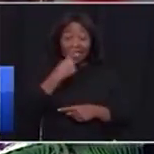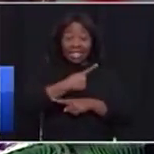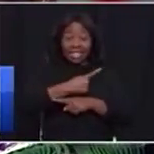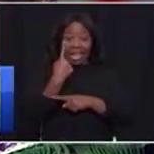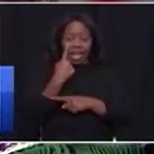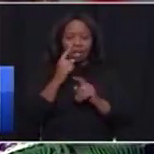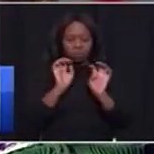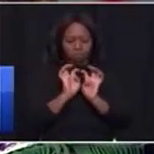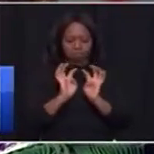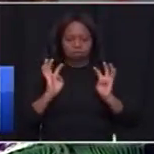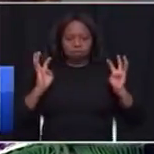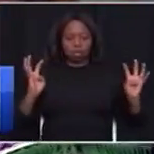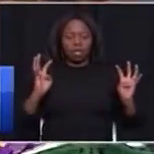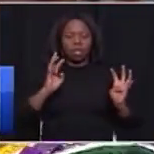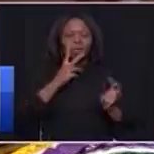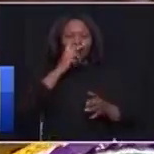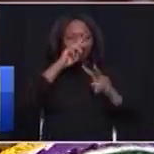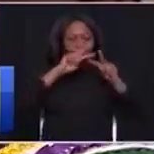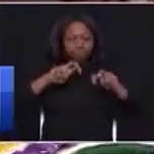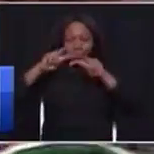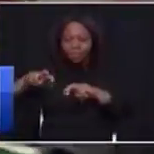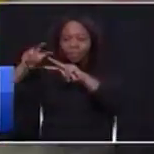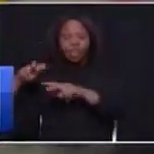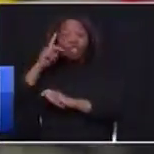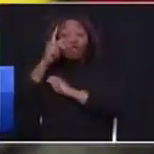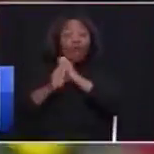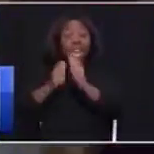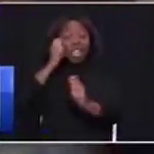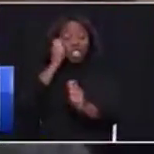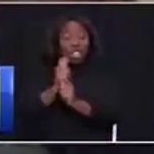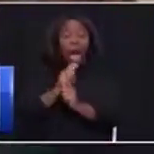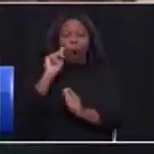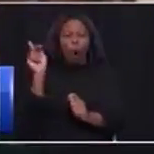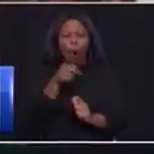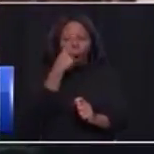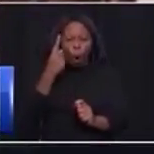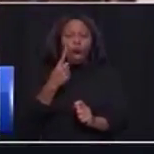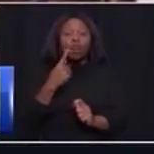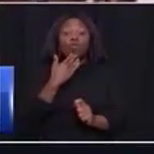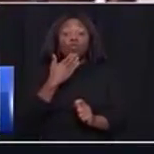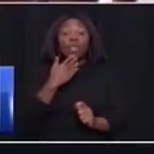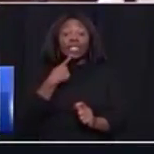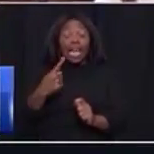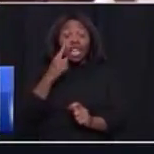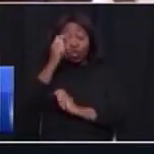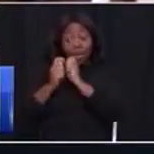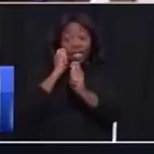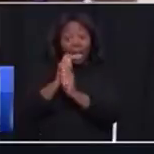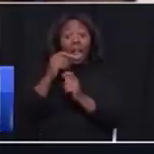panel to do a verification of all traditional all those who claim that they are traditional leaders